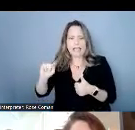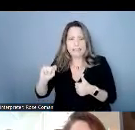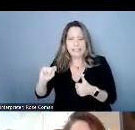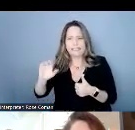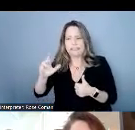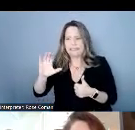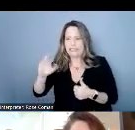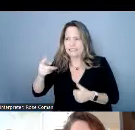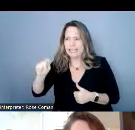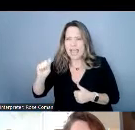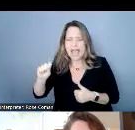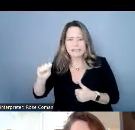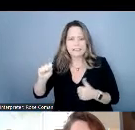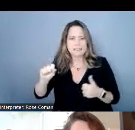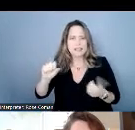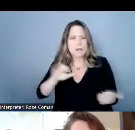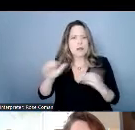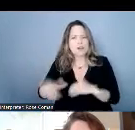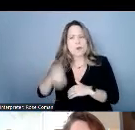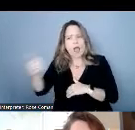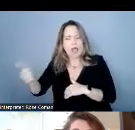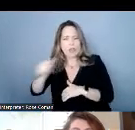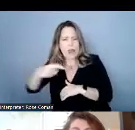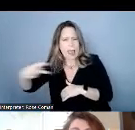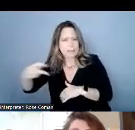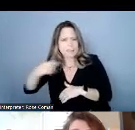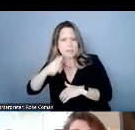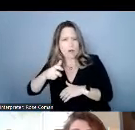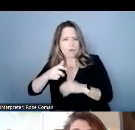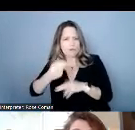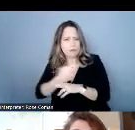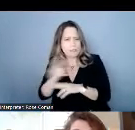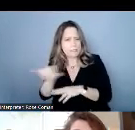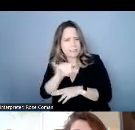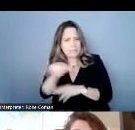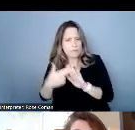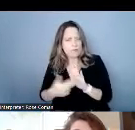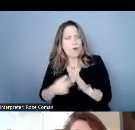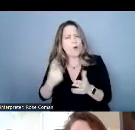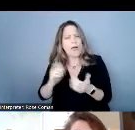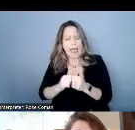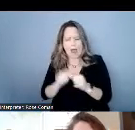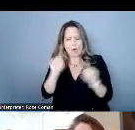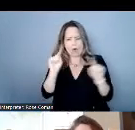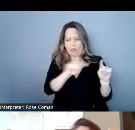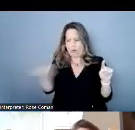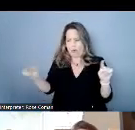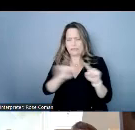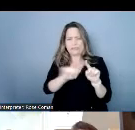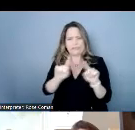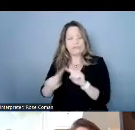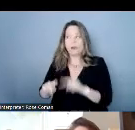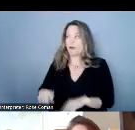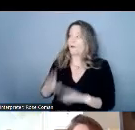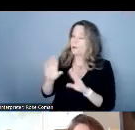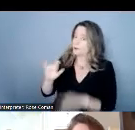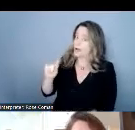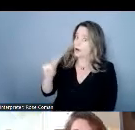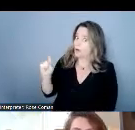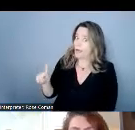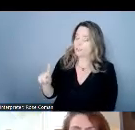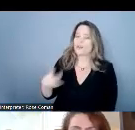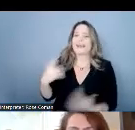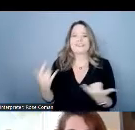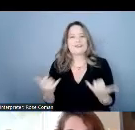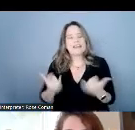apps that don't fall under the same rules that's that's a great question jen so now you know we're living